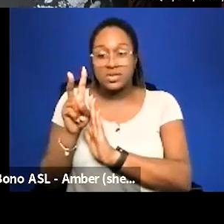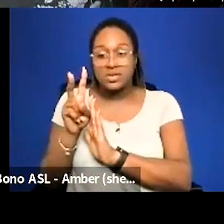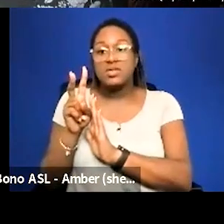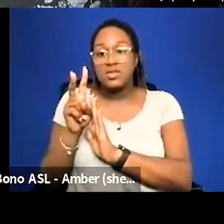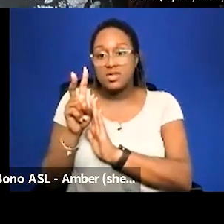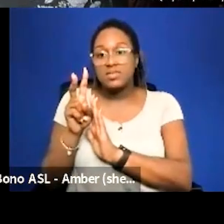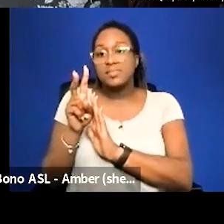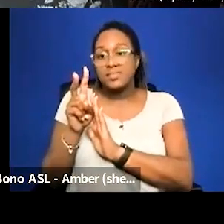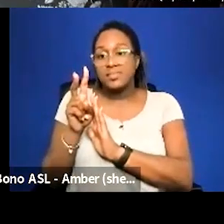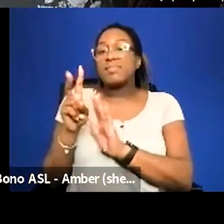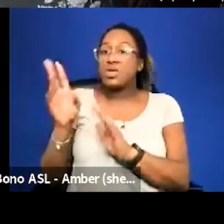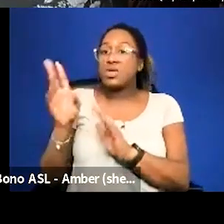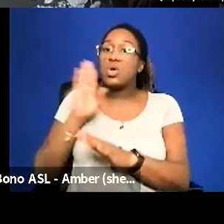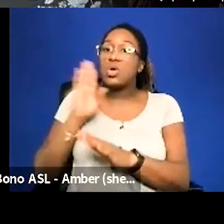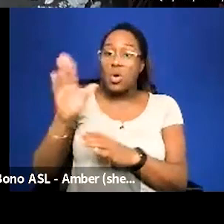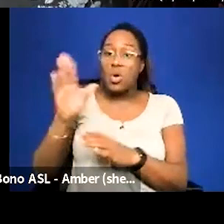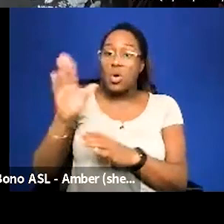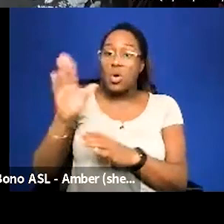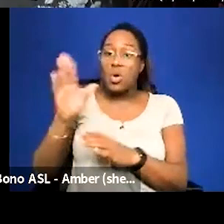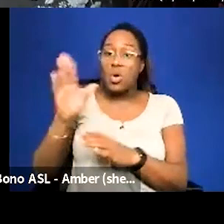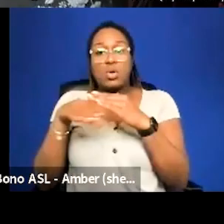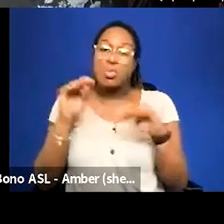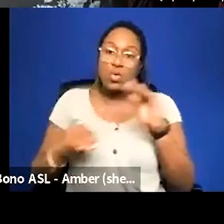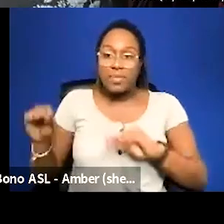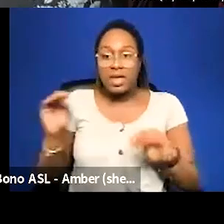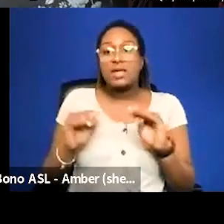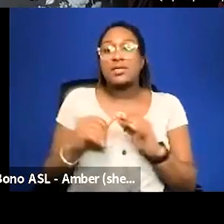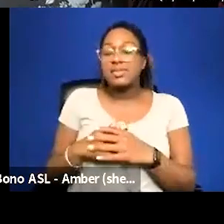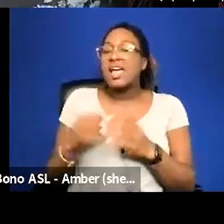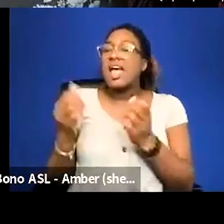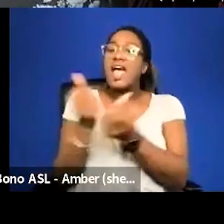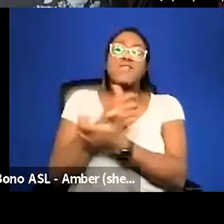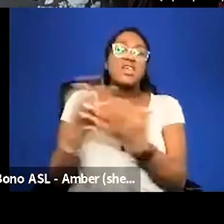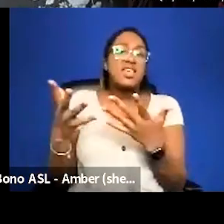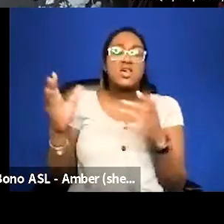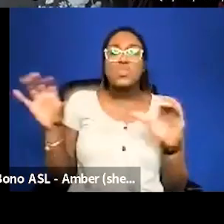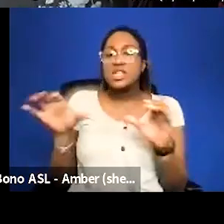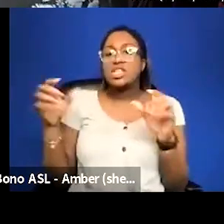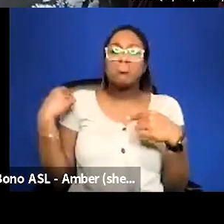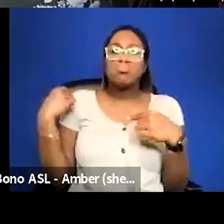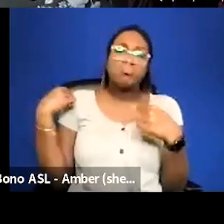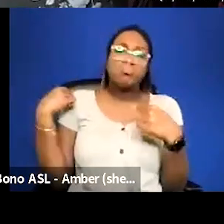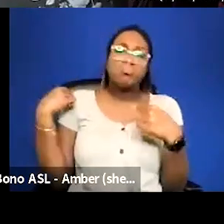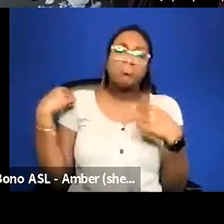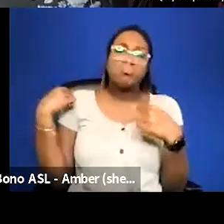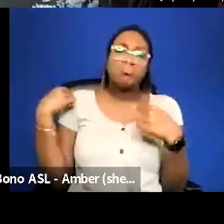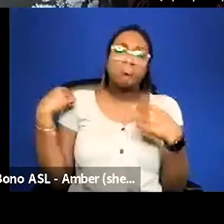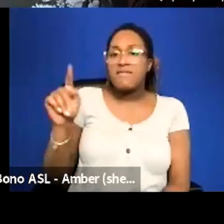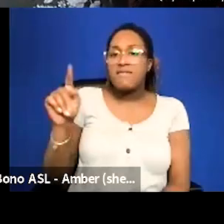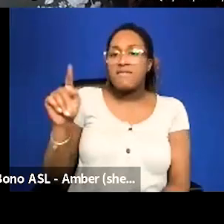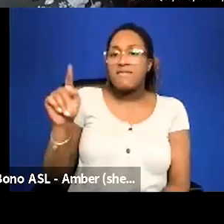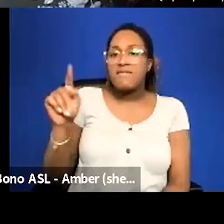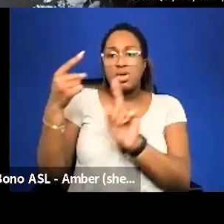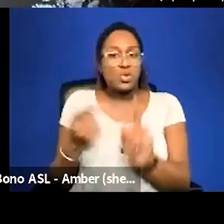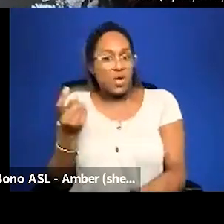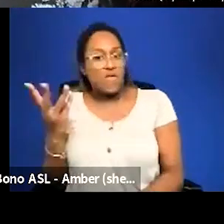um accessibility and movement um so we have um everything that we did during fat liberation month that was recorded we had a couple of unrecorded